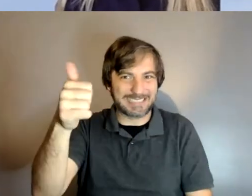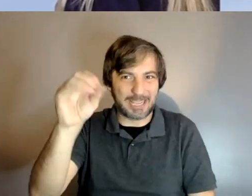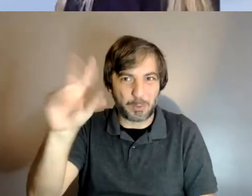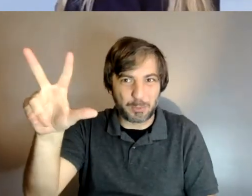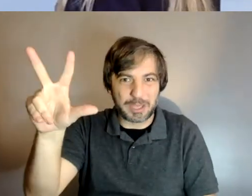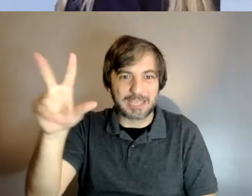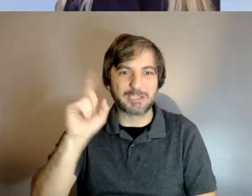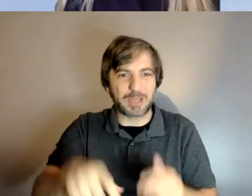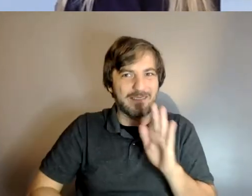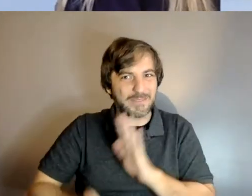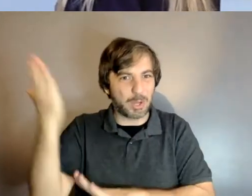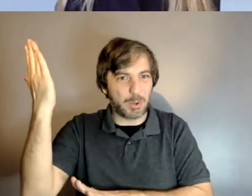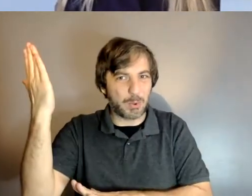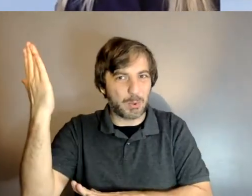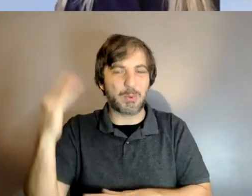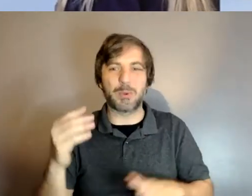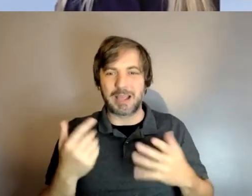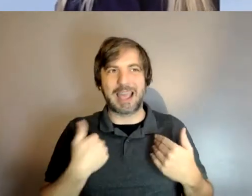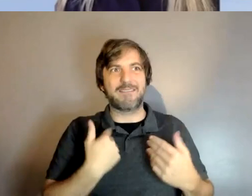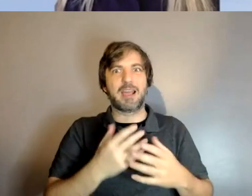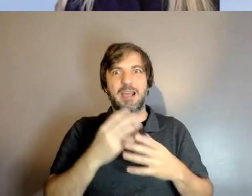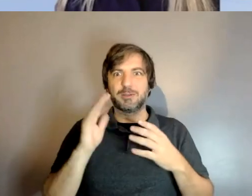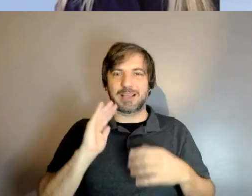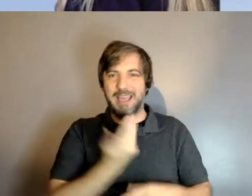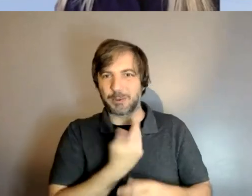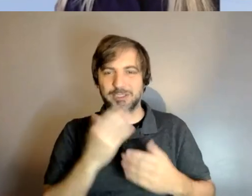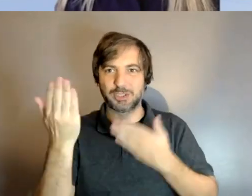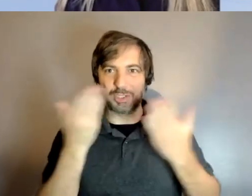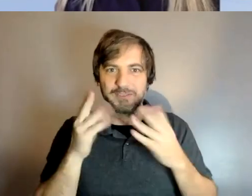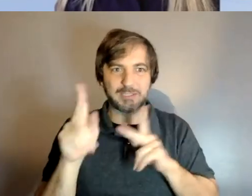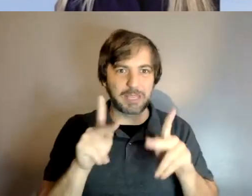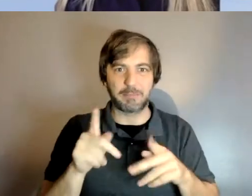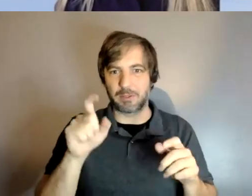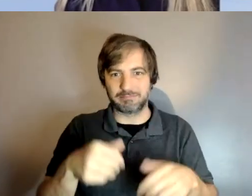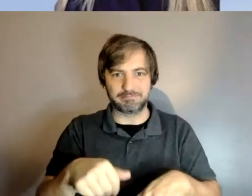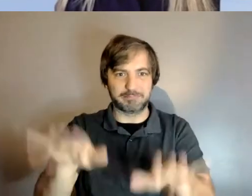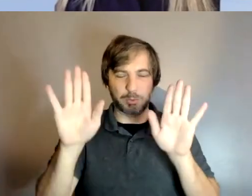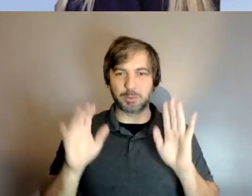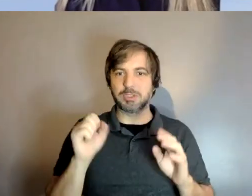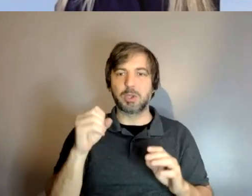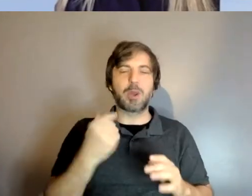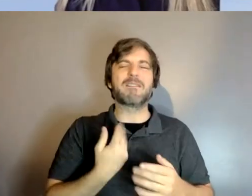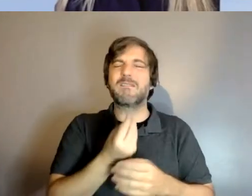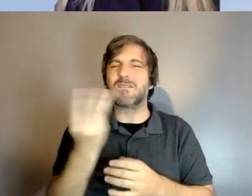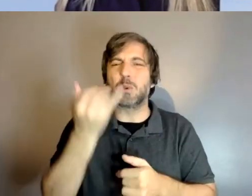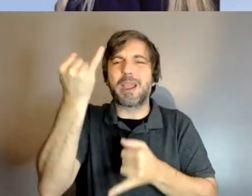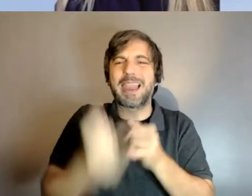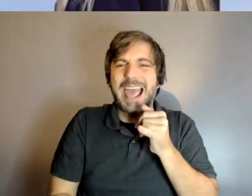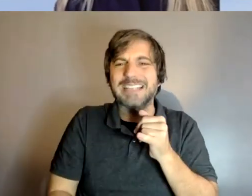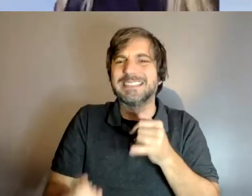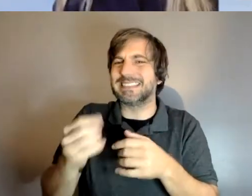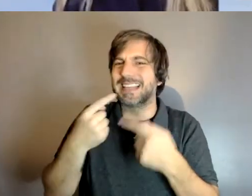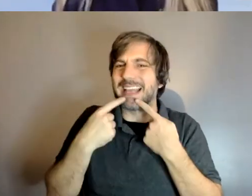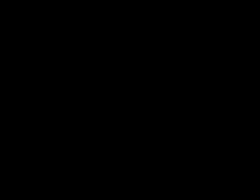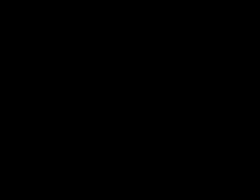because we have to let our service uh people go um i have just a a few last announcements here before we